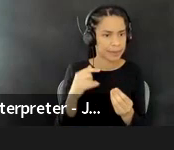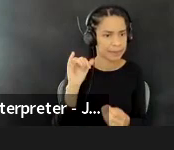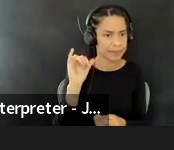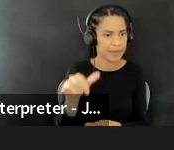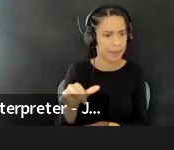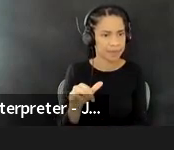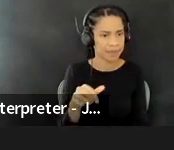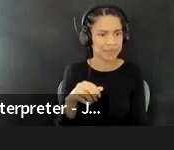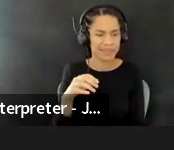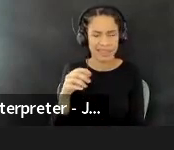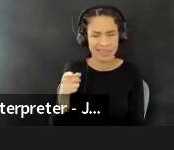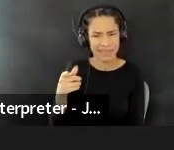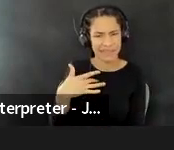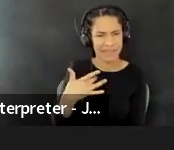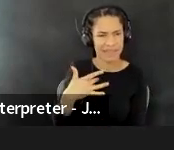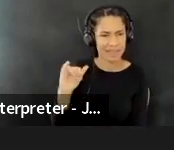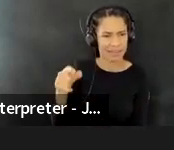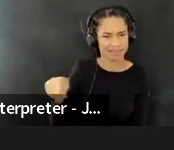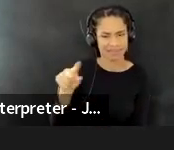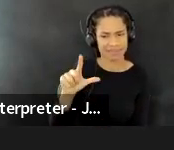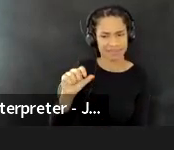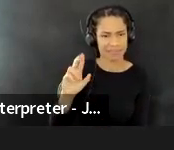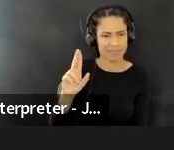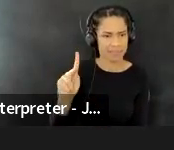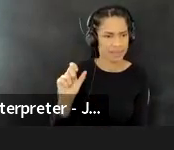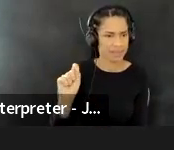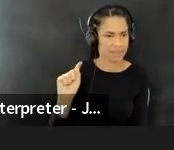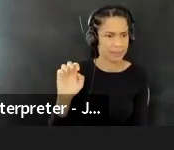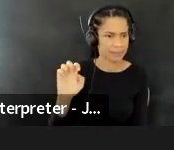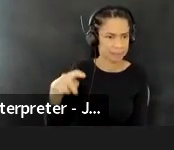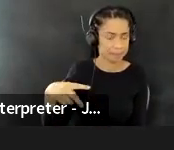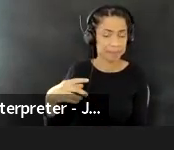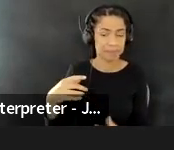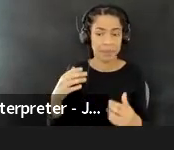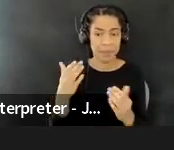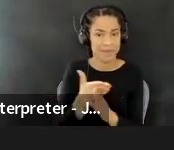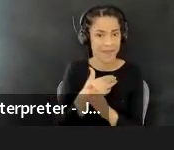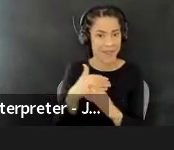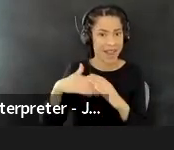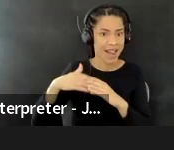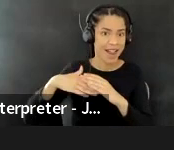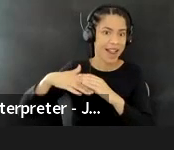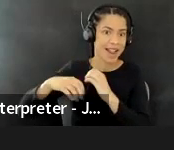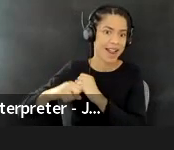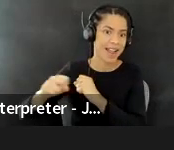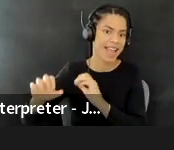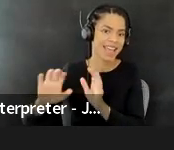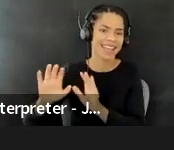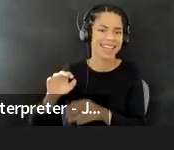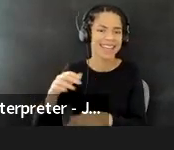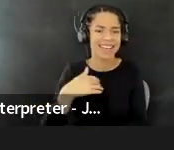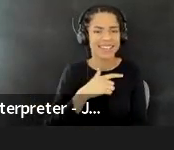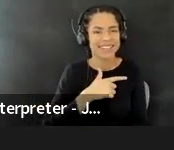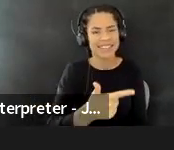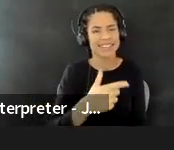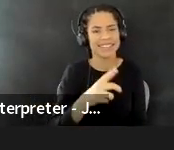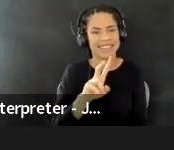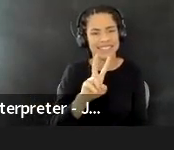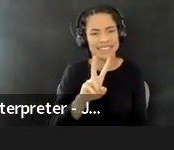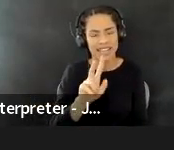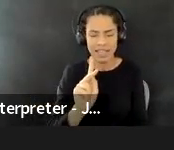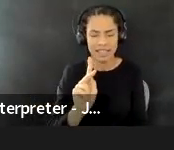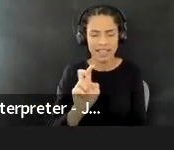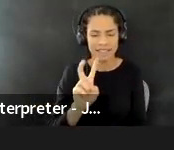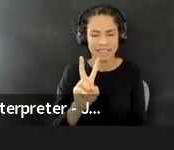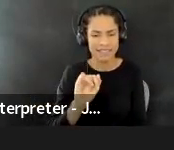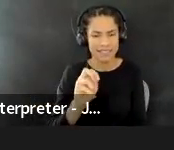keep blathering on, I would love to pass it to Kevin to talk about, um, if you can talk a little bit about your experience of being, uh, in